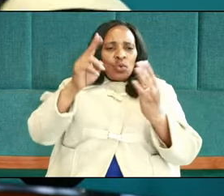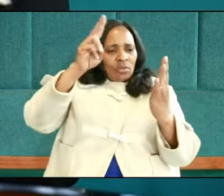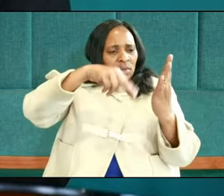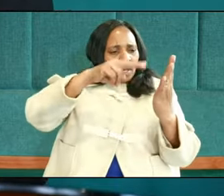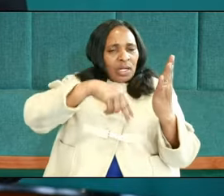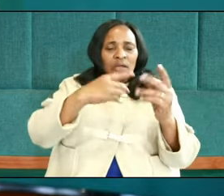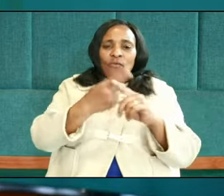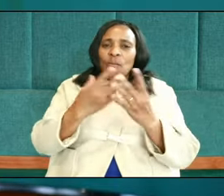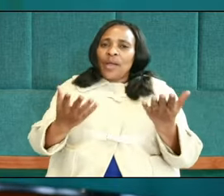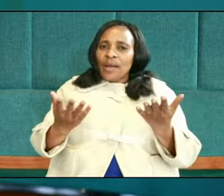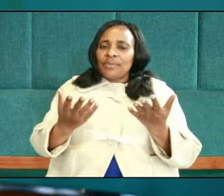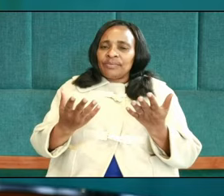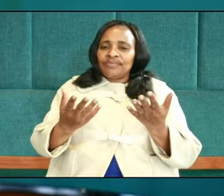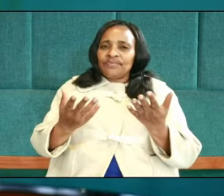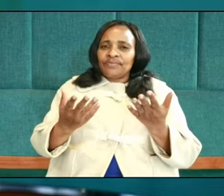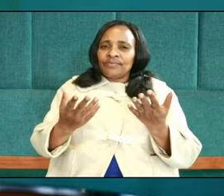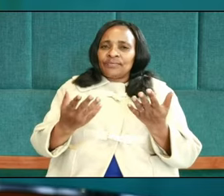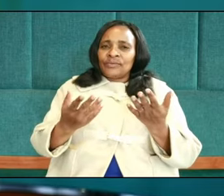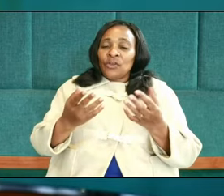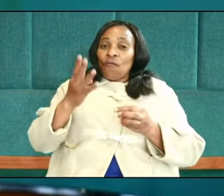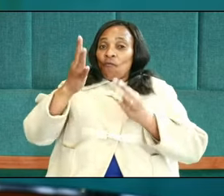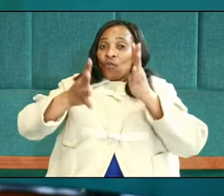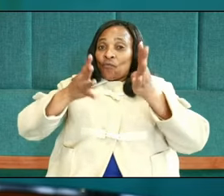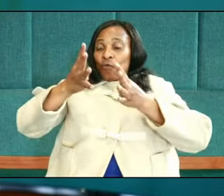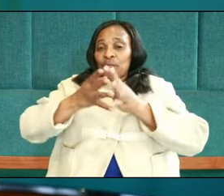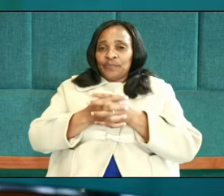Psalm 44.